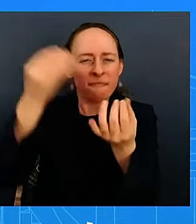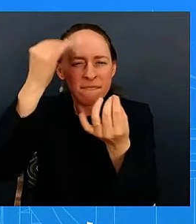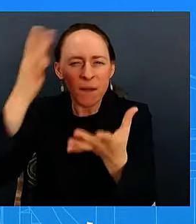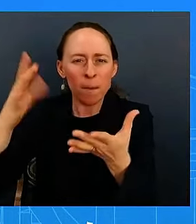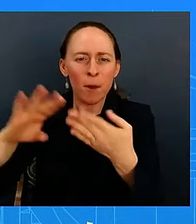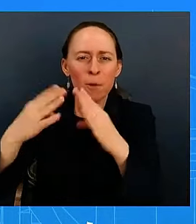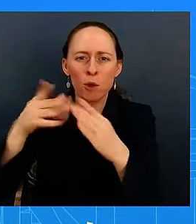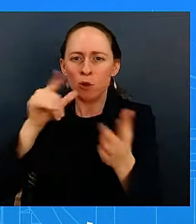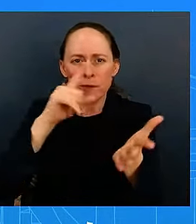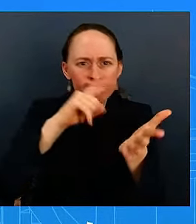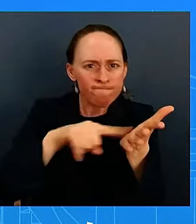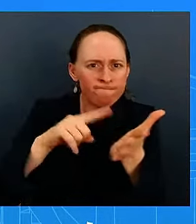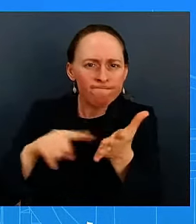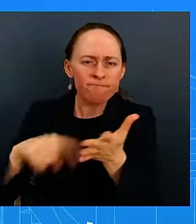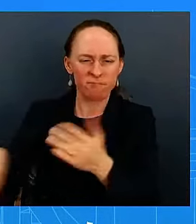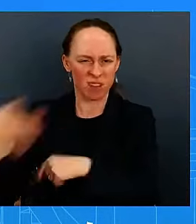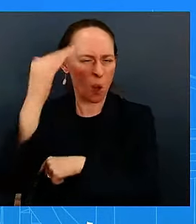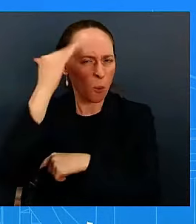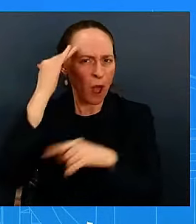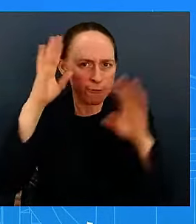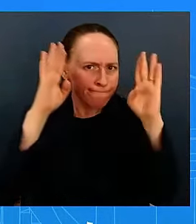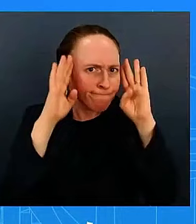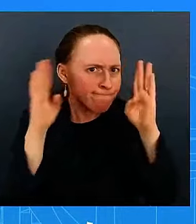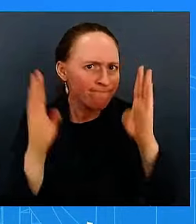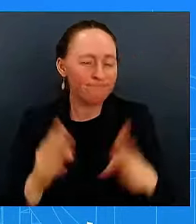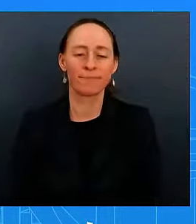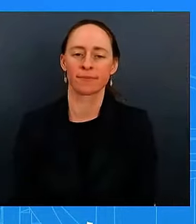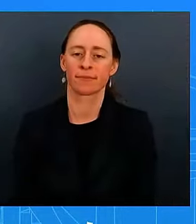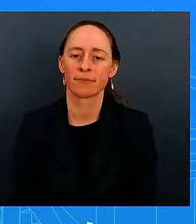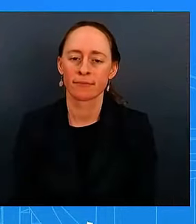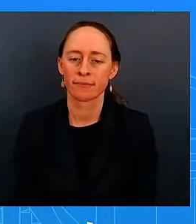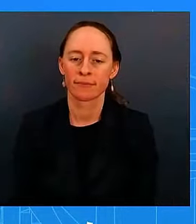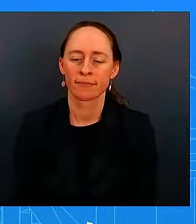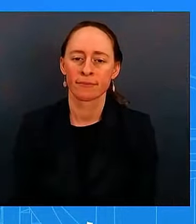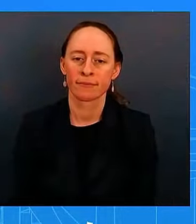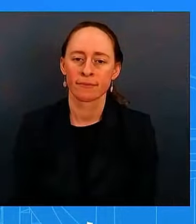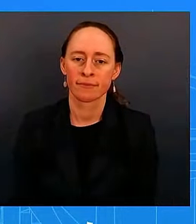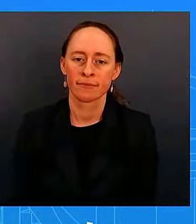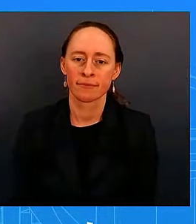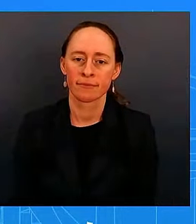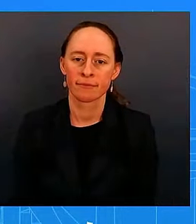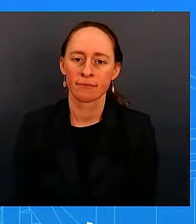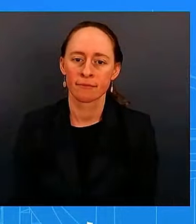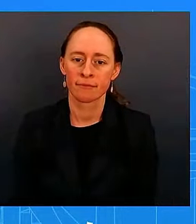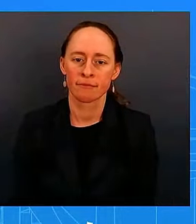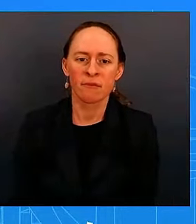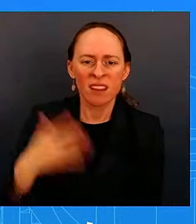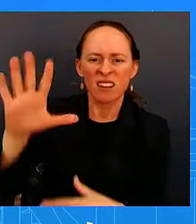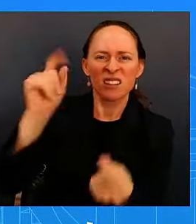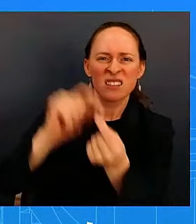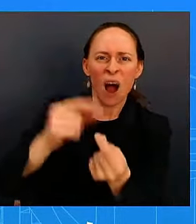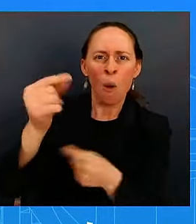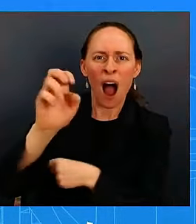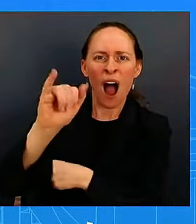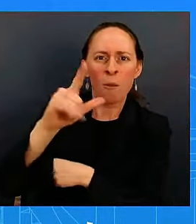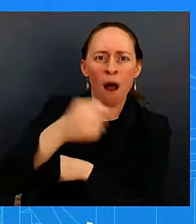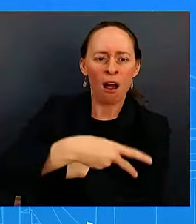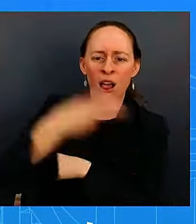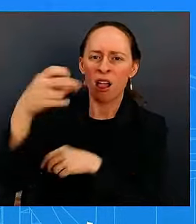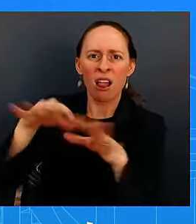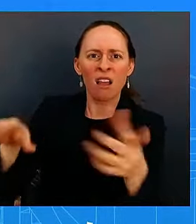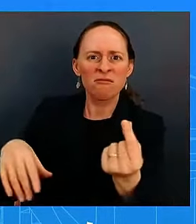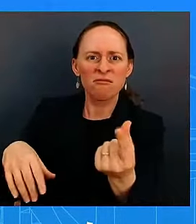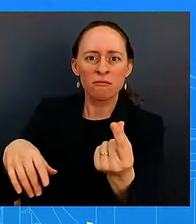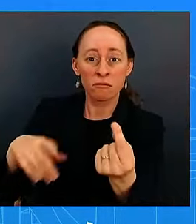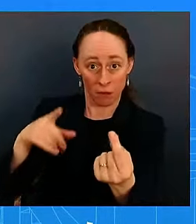directly share with what information was in those emails and if the president has been made aware of the information and that is something that they could speak to the president has made